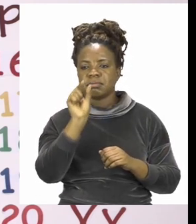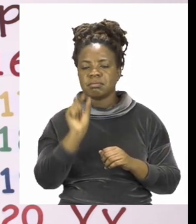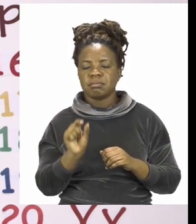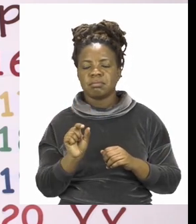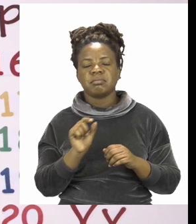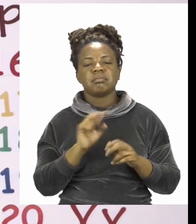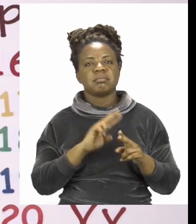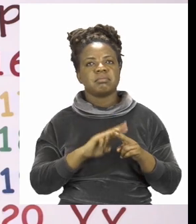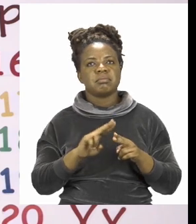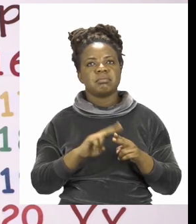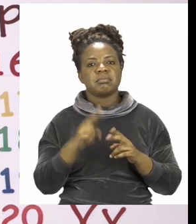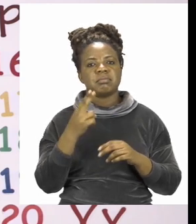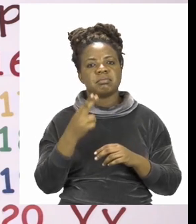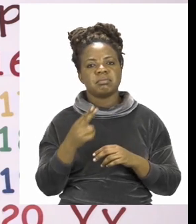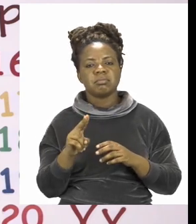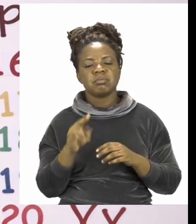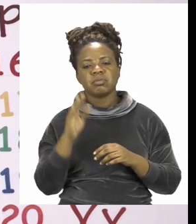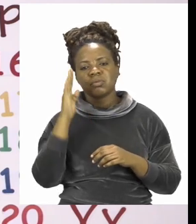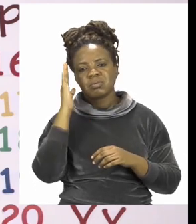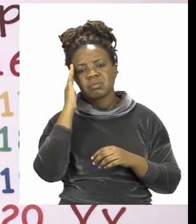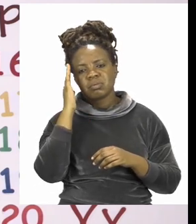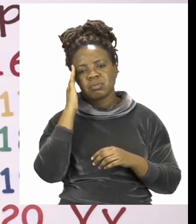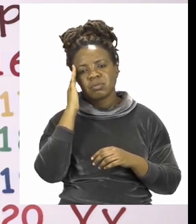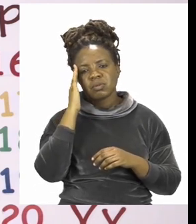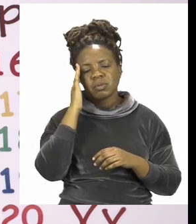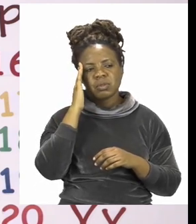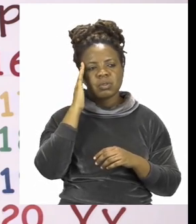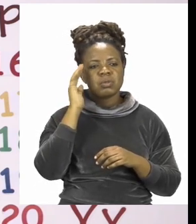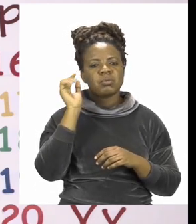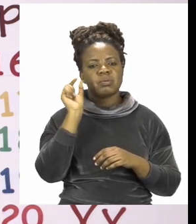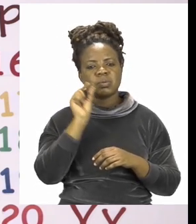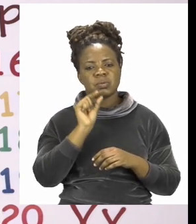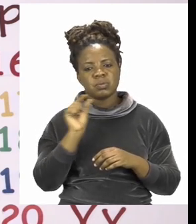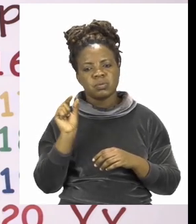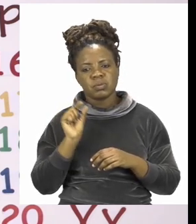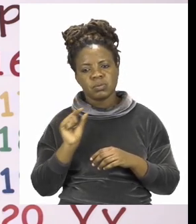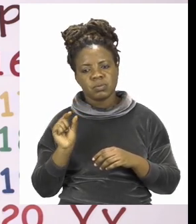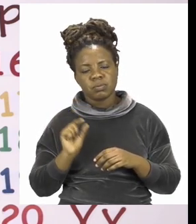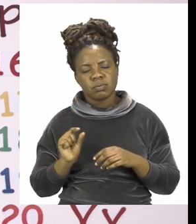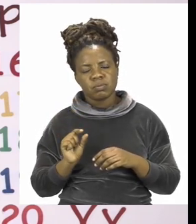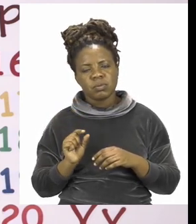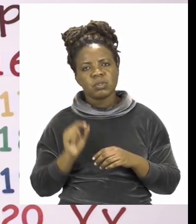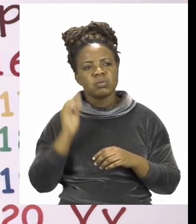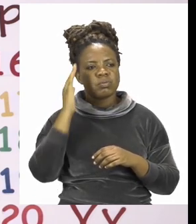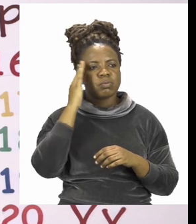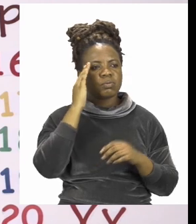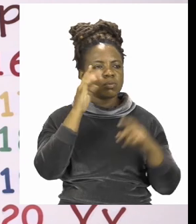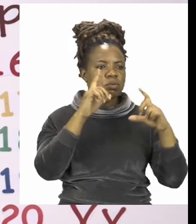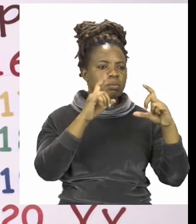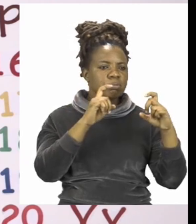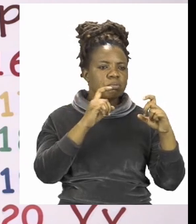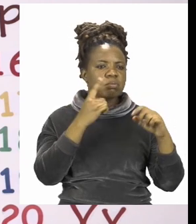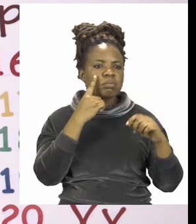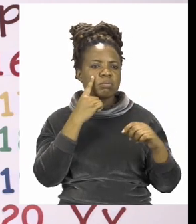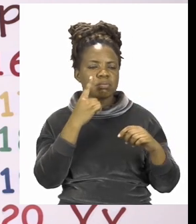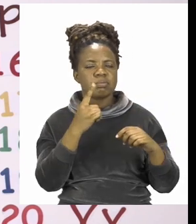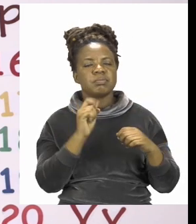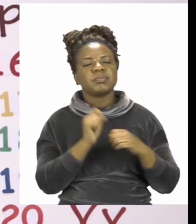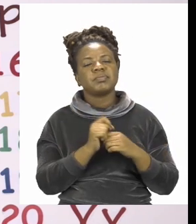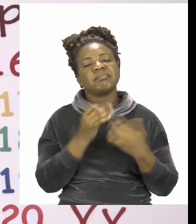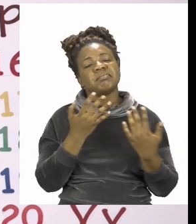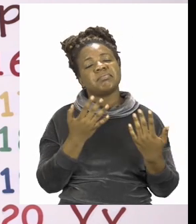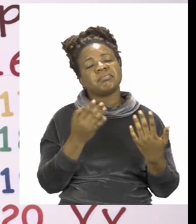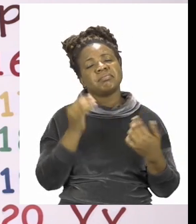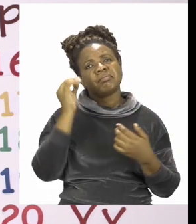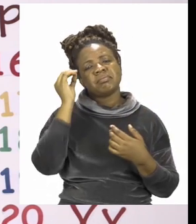read all the words in the word bank. Try and look carefully at the pictures. And if you're not sure what the word is or even the